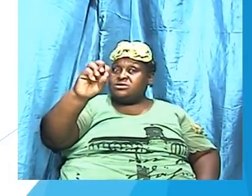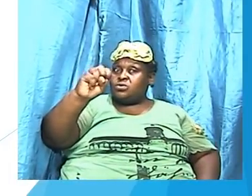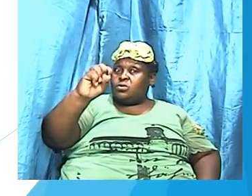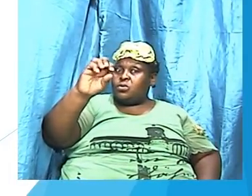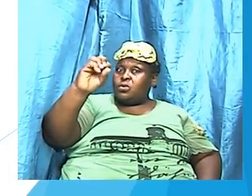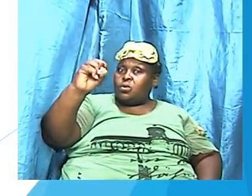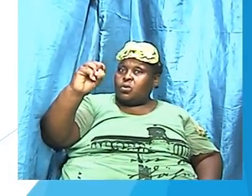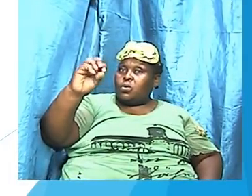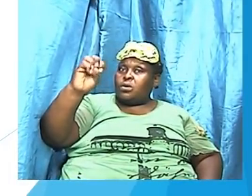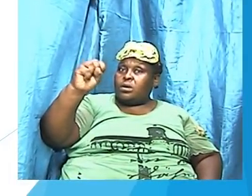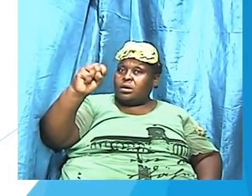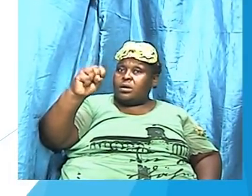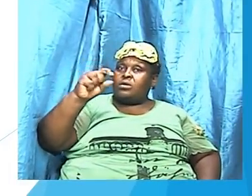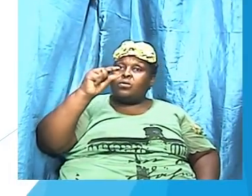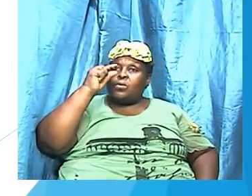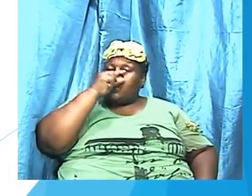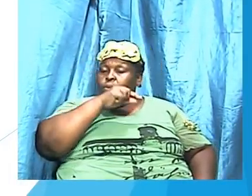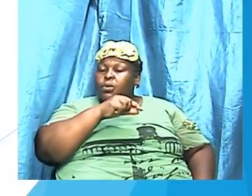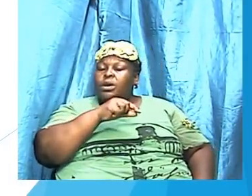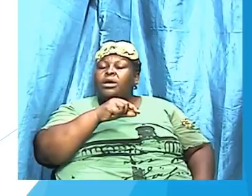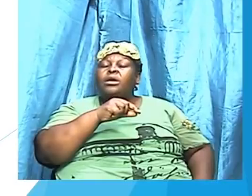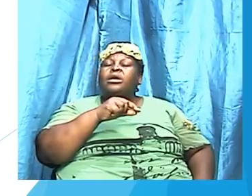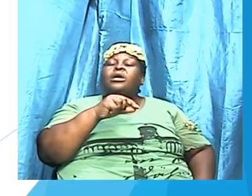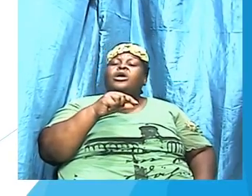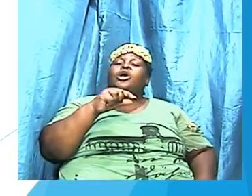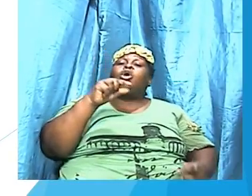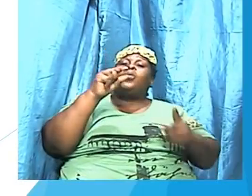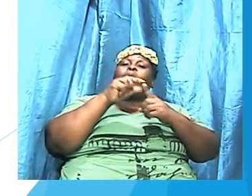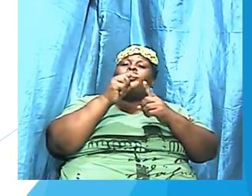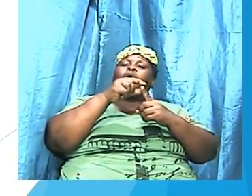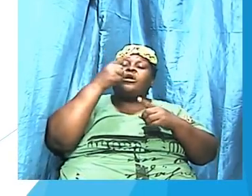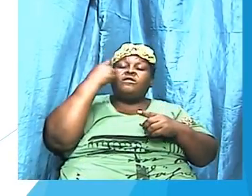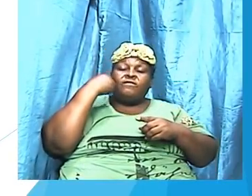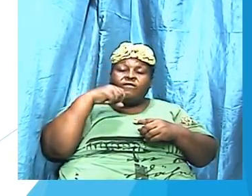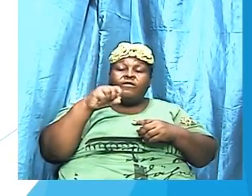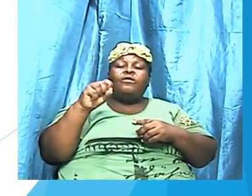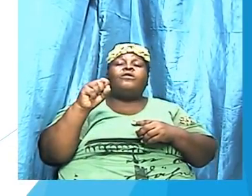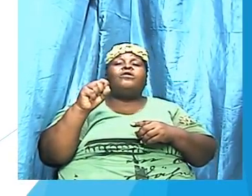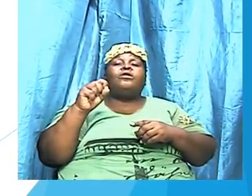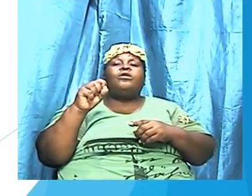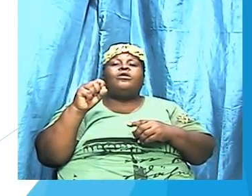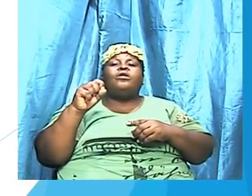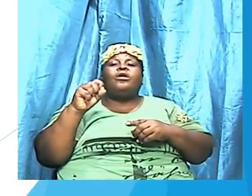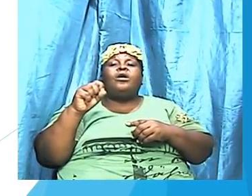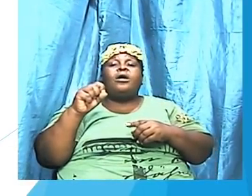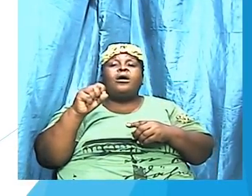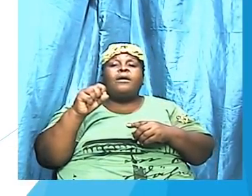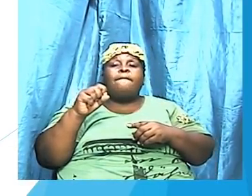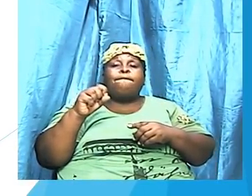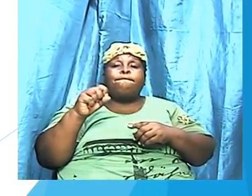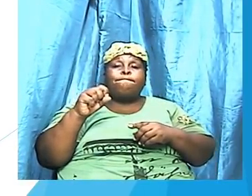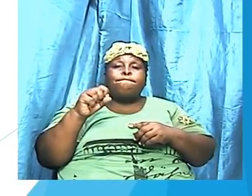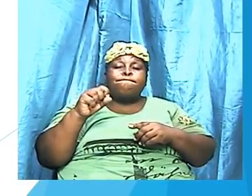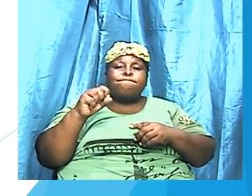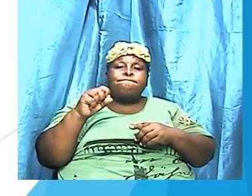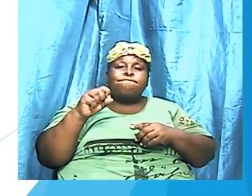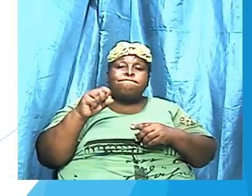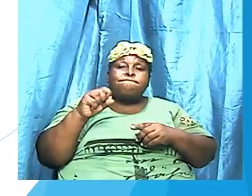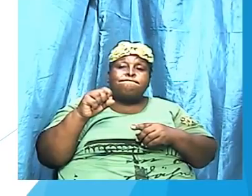Greek word for most brothers and sisters so that when the word